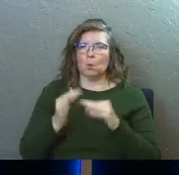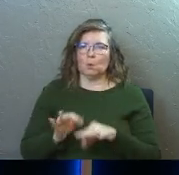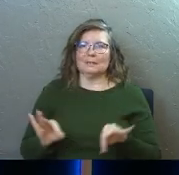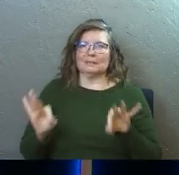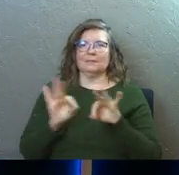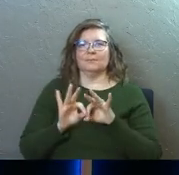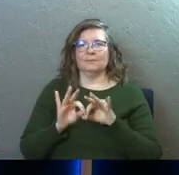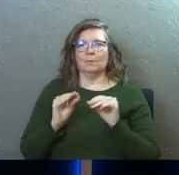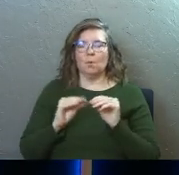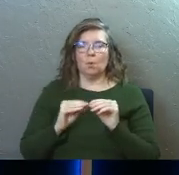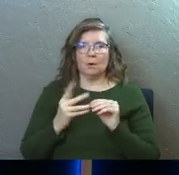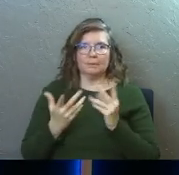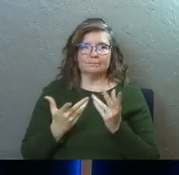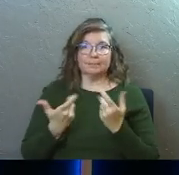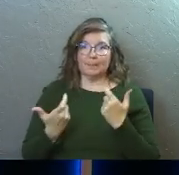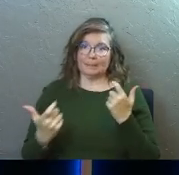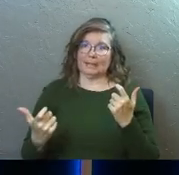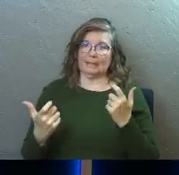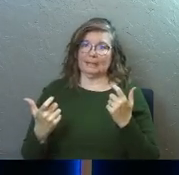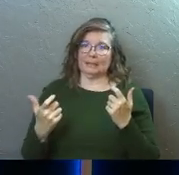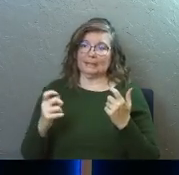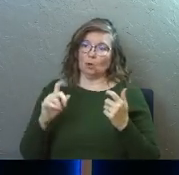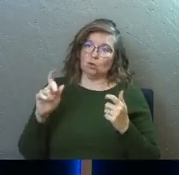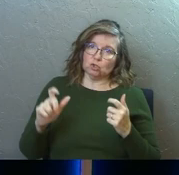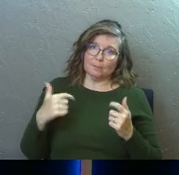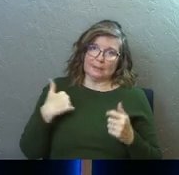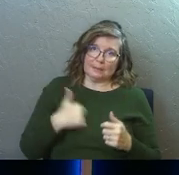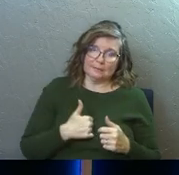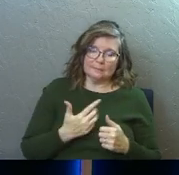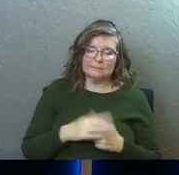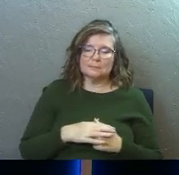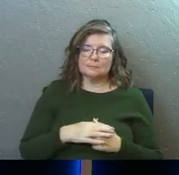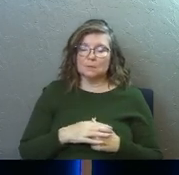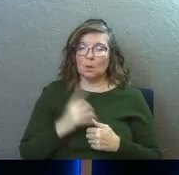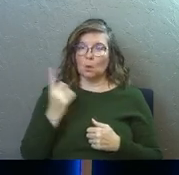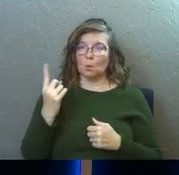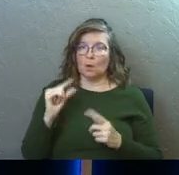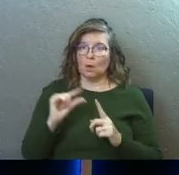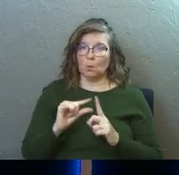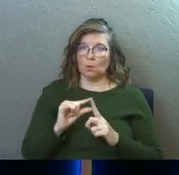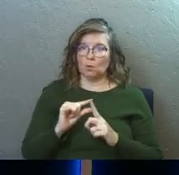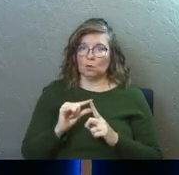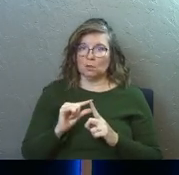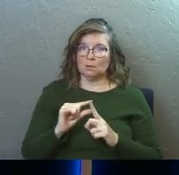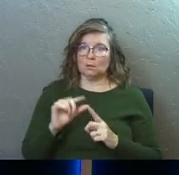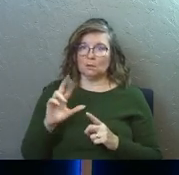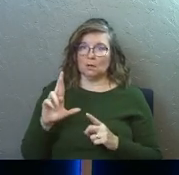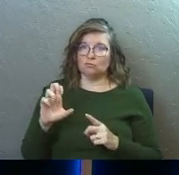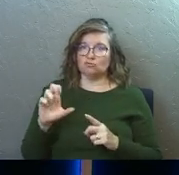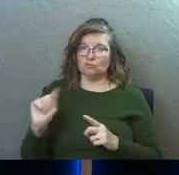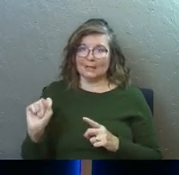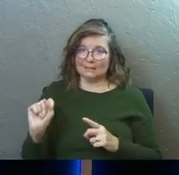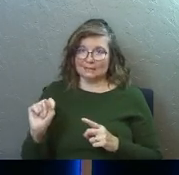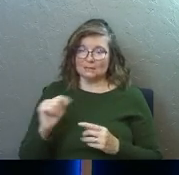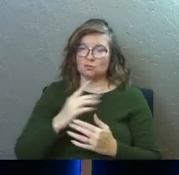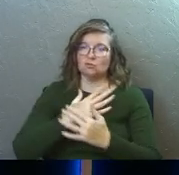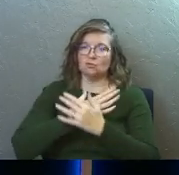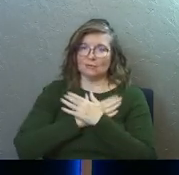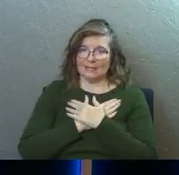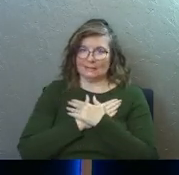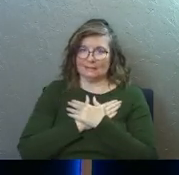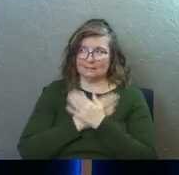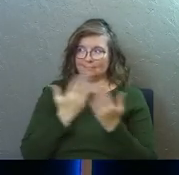significant, a bit more of a big deal, or it should be to us. And that is one word, and it is rest. Everybody say rest.